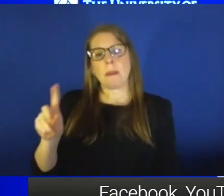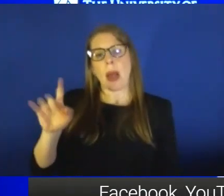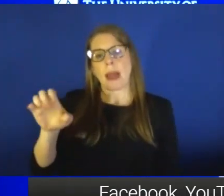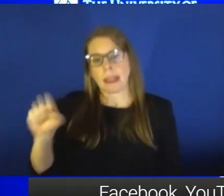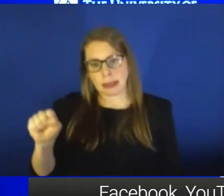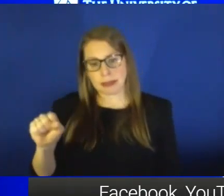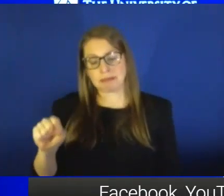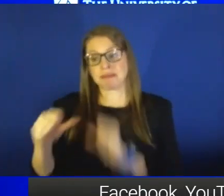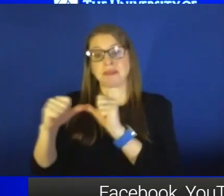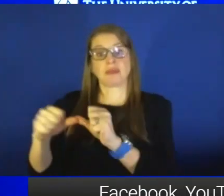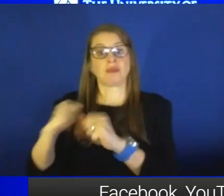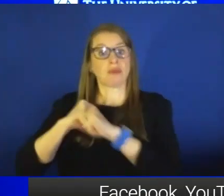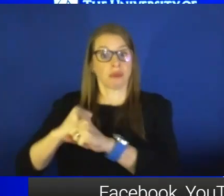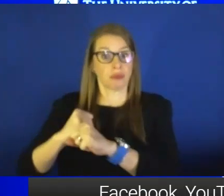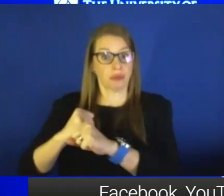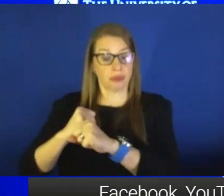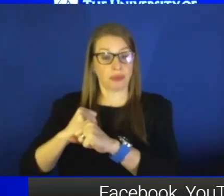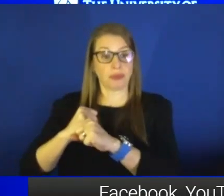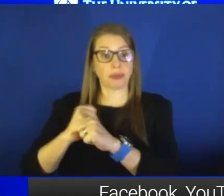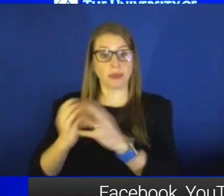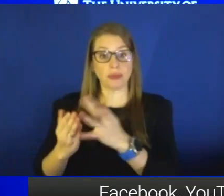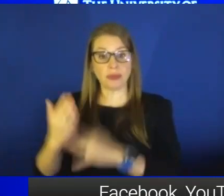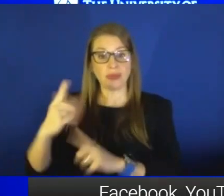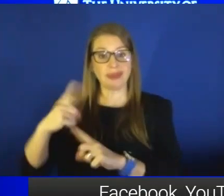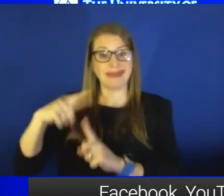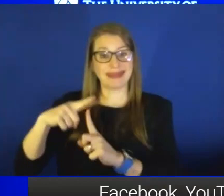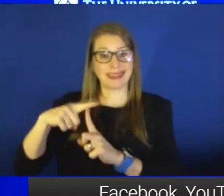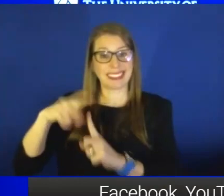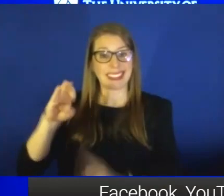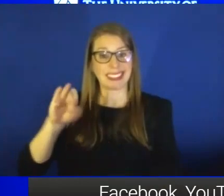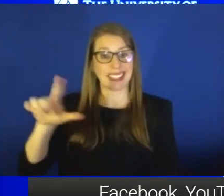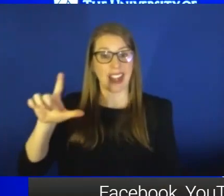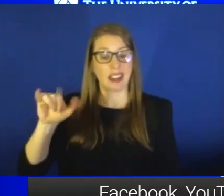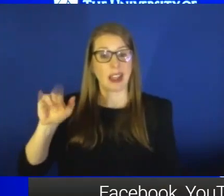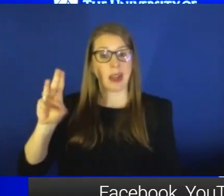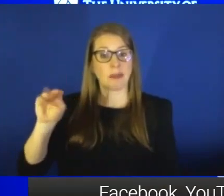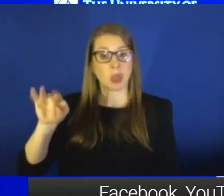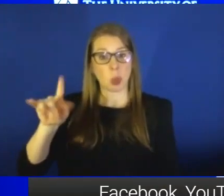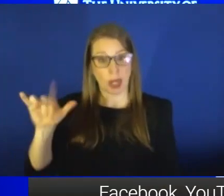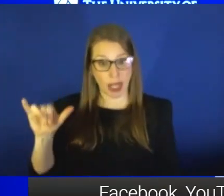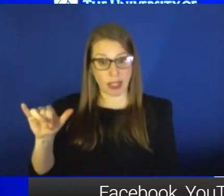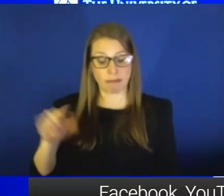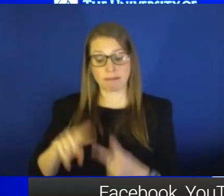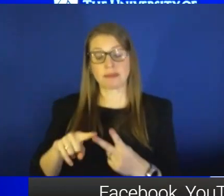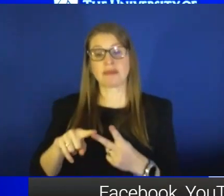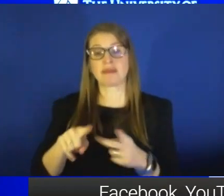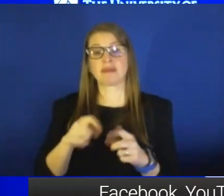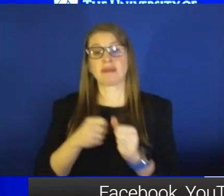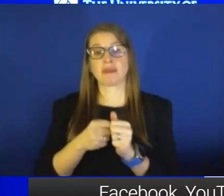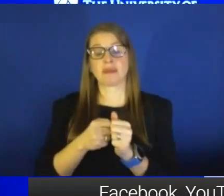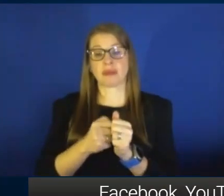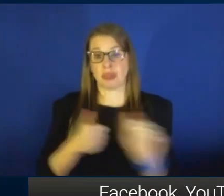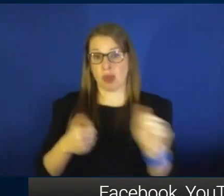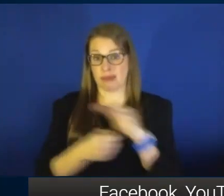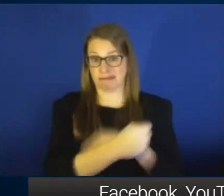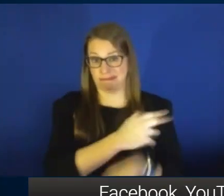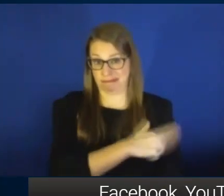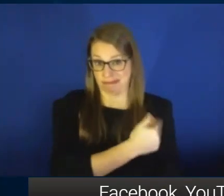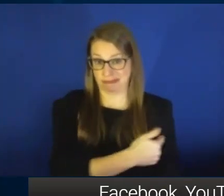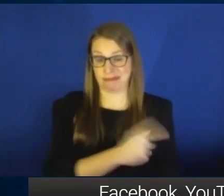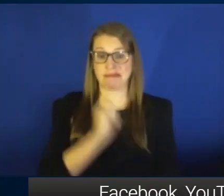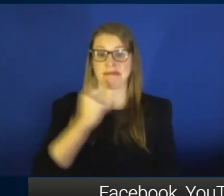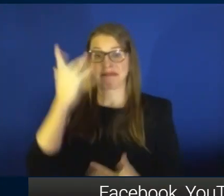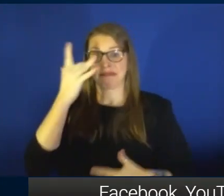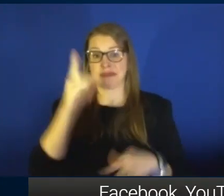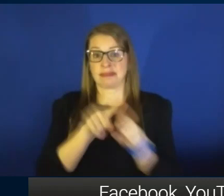protect, probably mostly through T-cell immunity, they continue to protect you from hospitalization, severe disease, and death. All